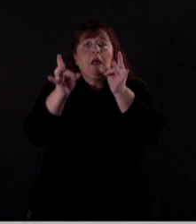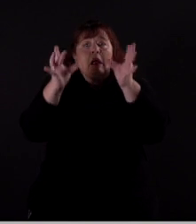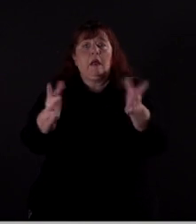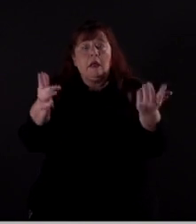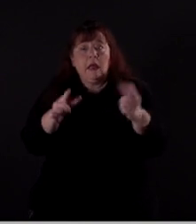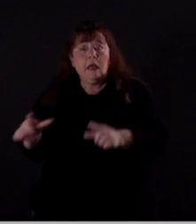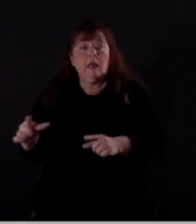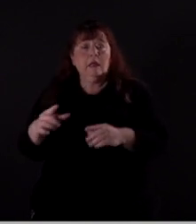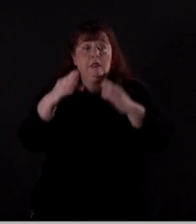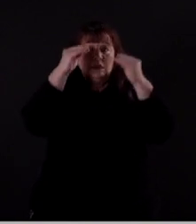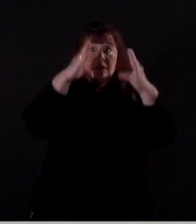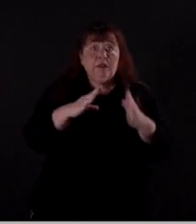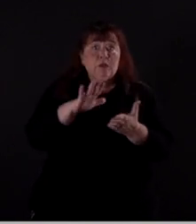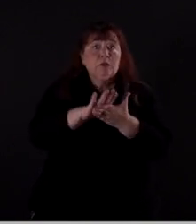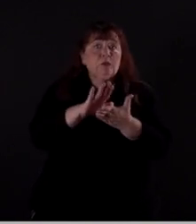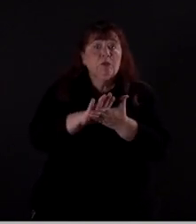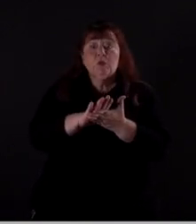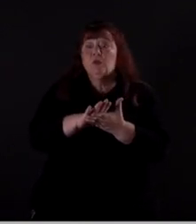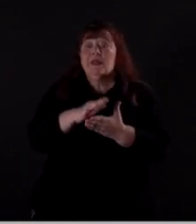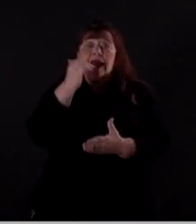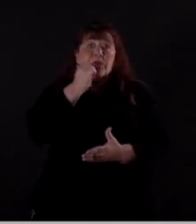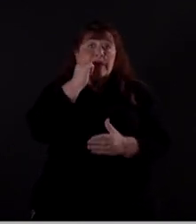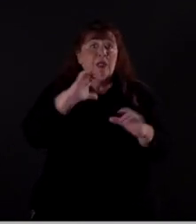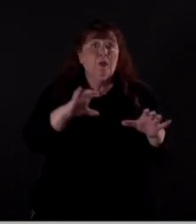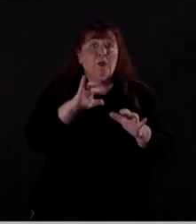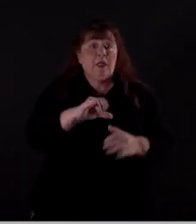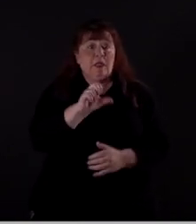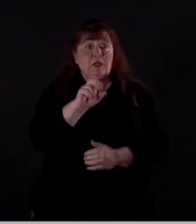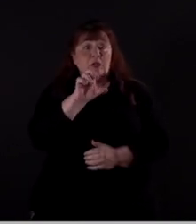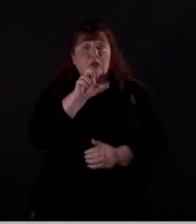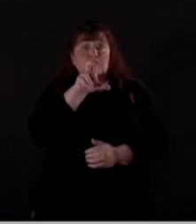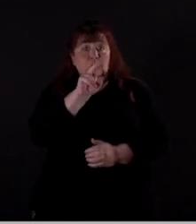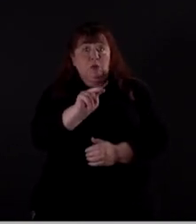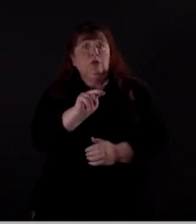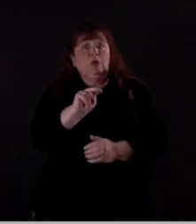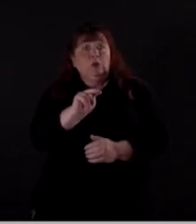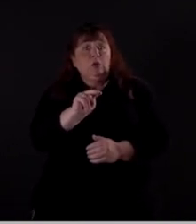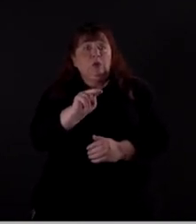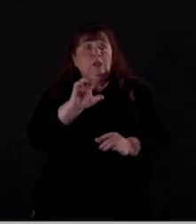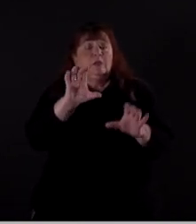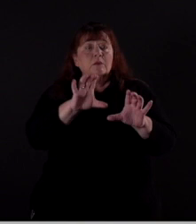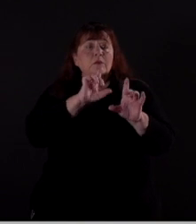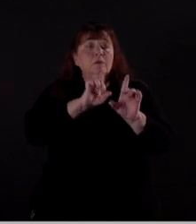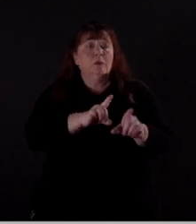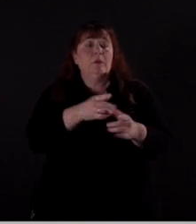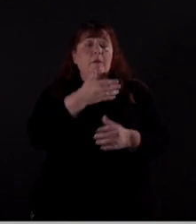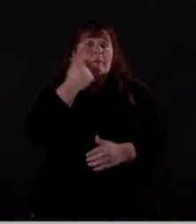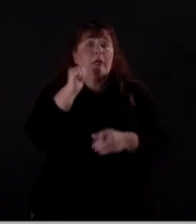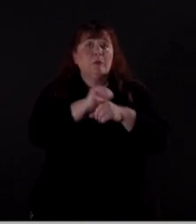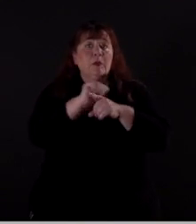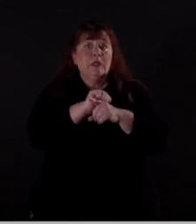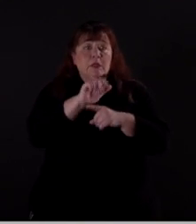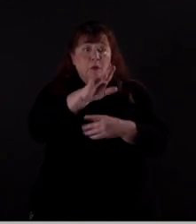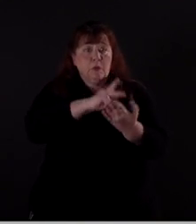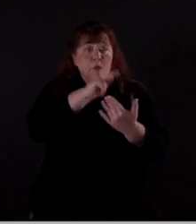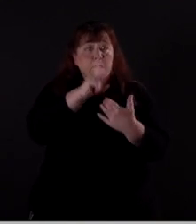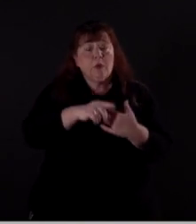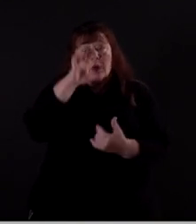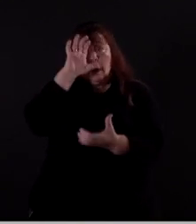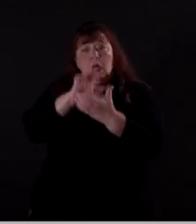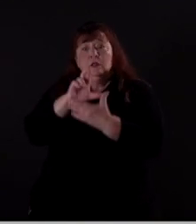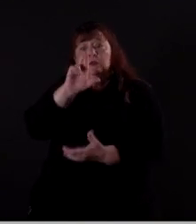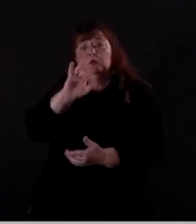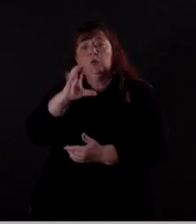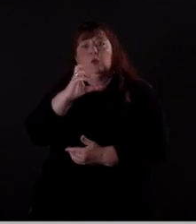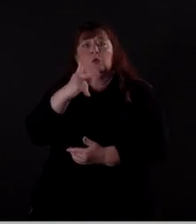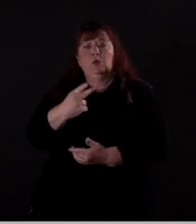and teachers and schools do it every day. While Susan integrates federal reporting and best practices into her Safe to Tell program, her husband Rich